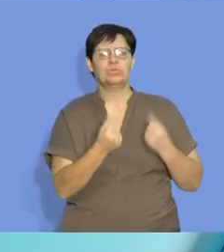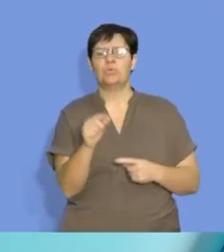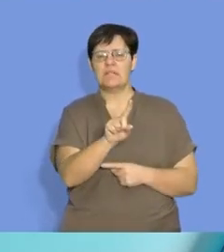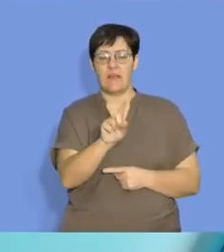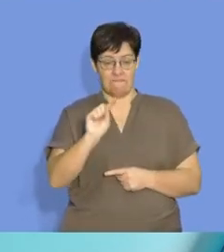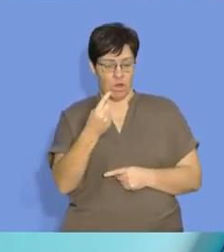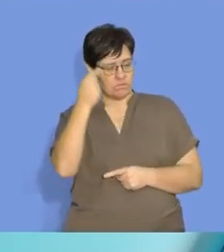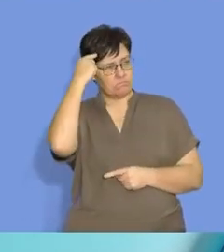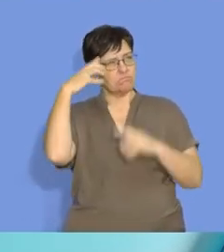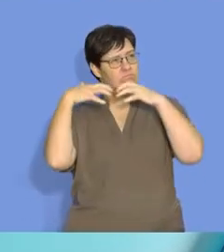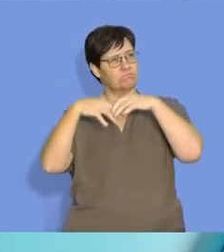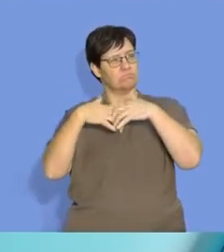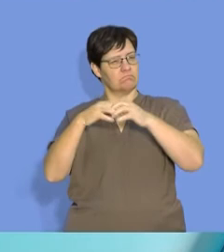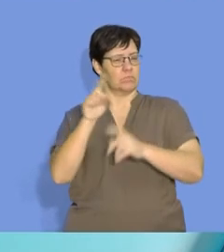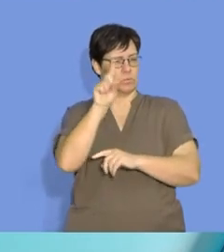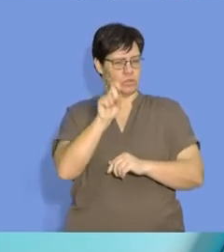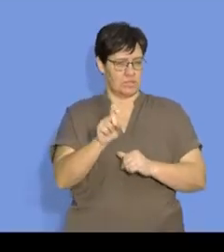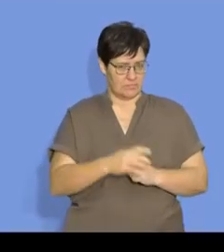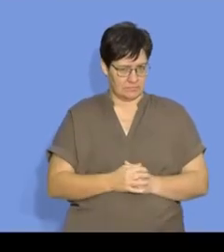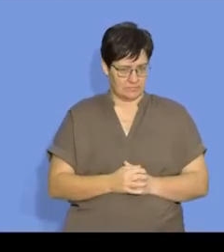think about this question.